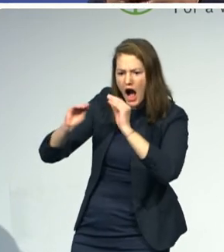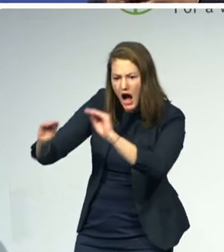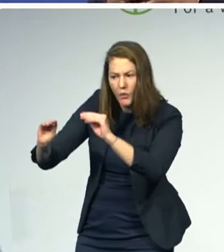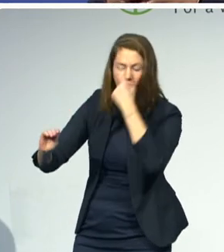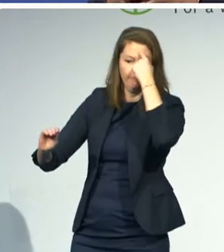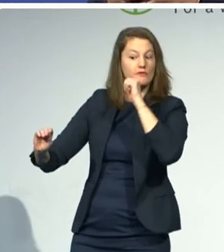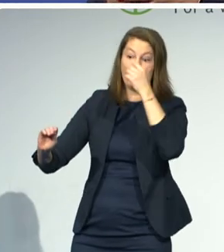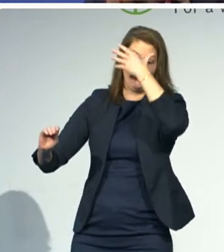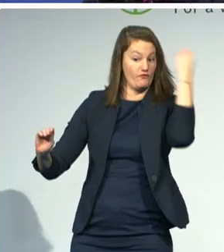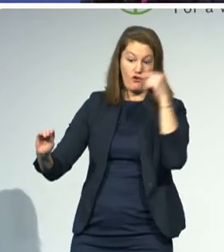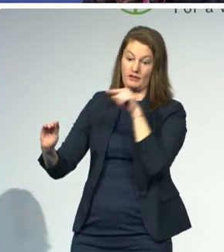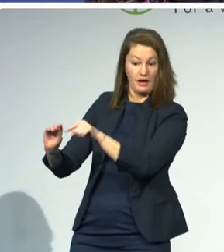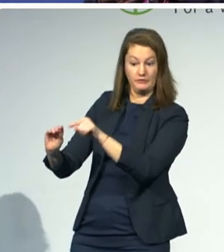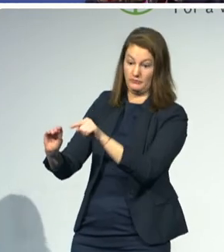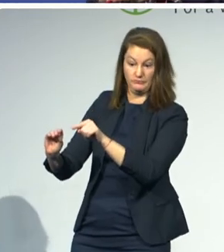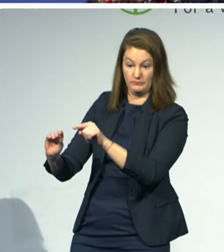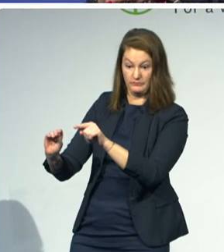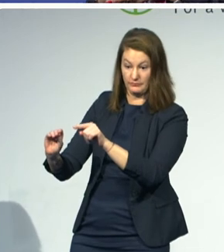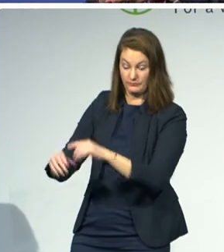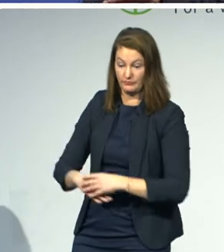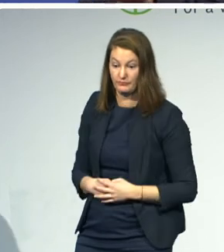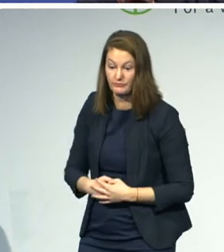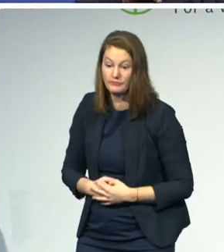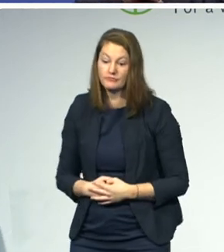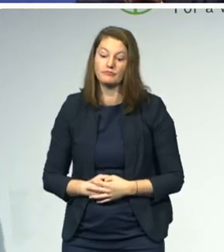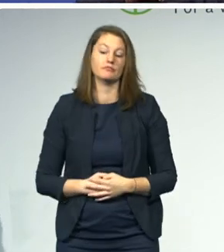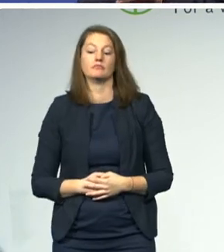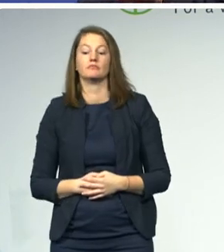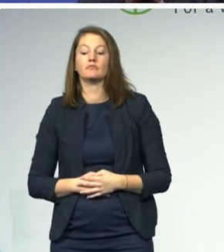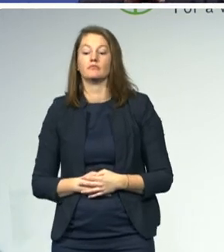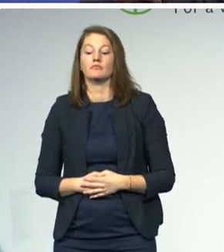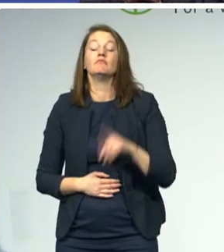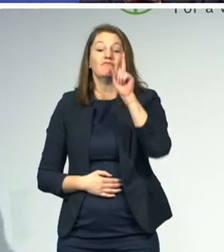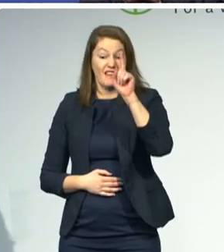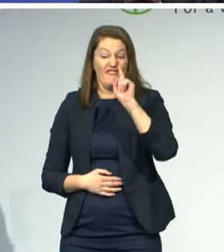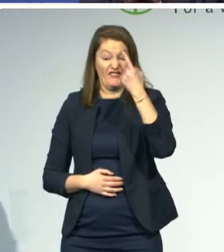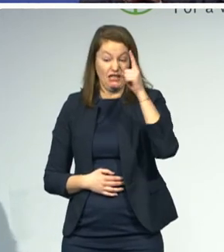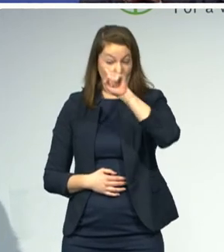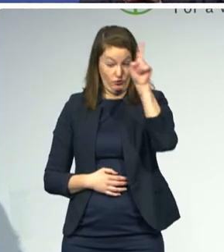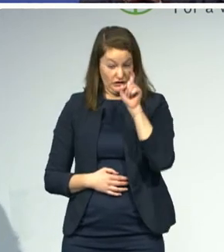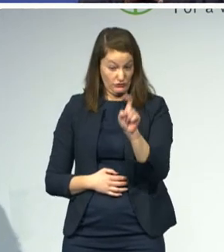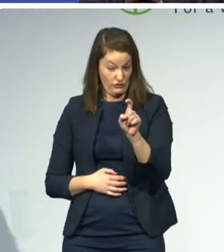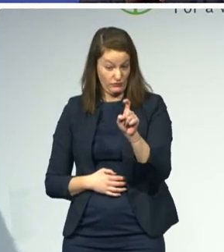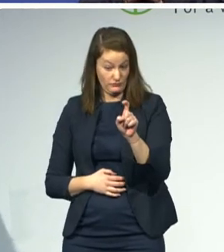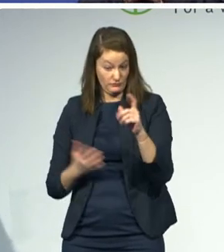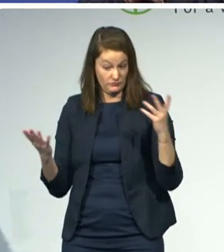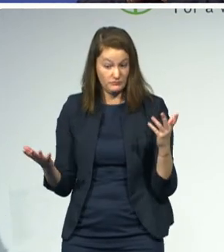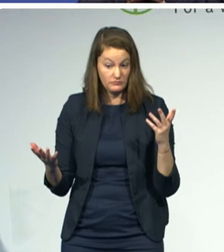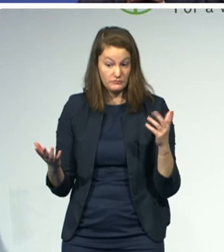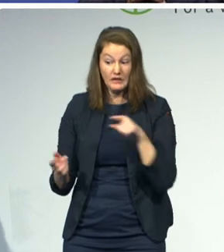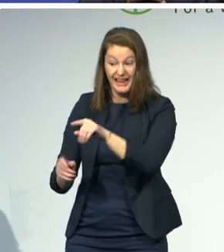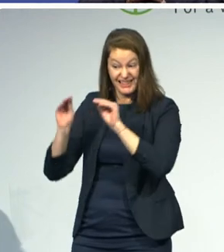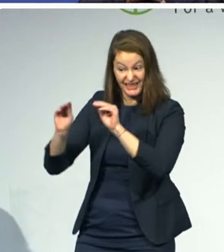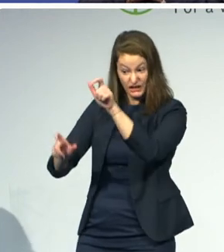difficult questions. We need to ask ourselves, is that training working? Are we getting